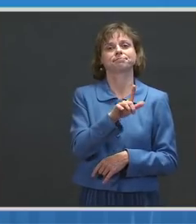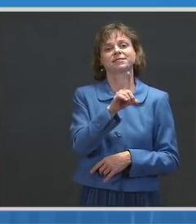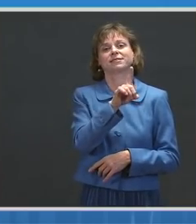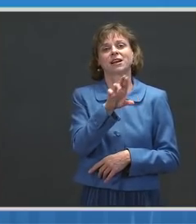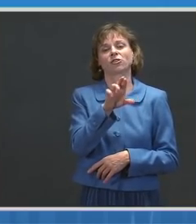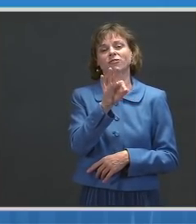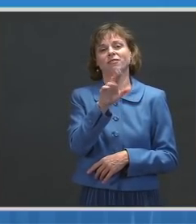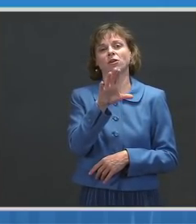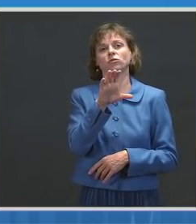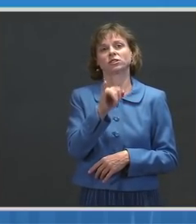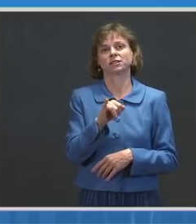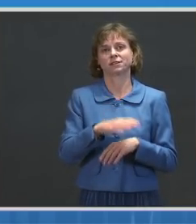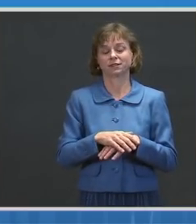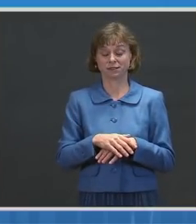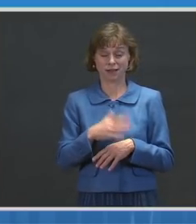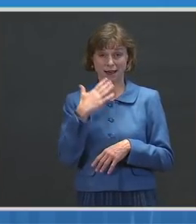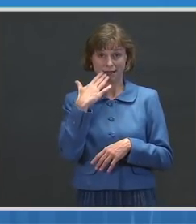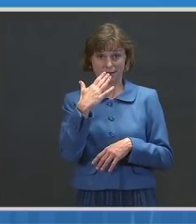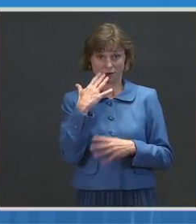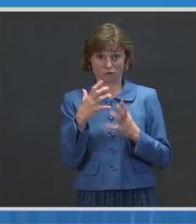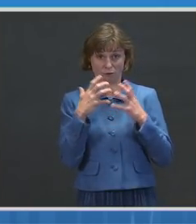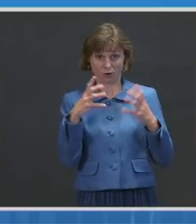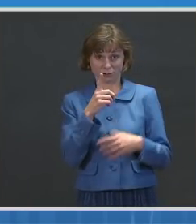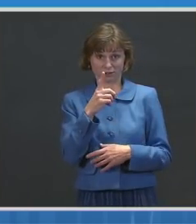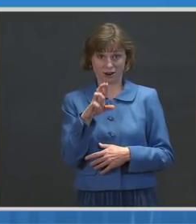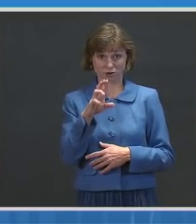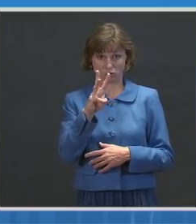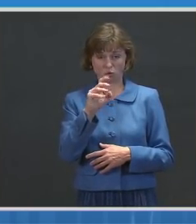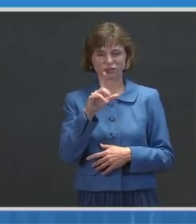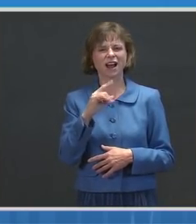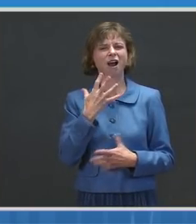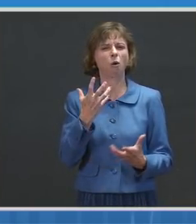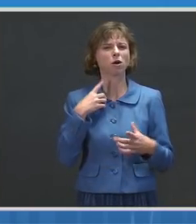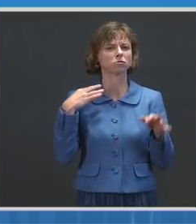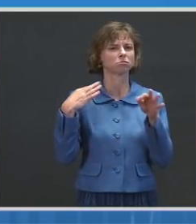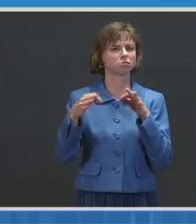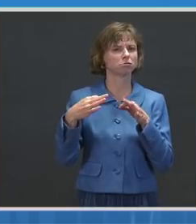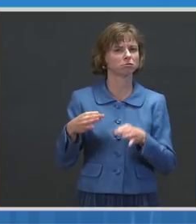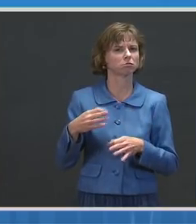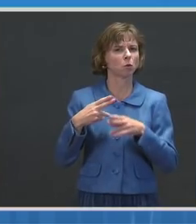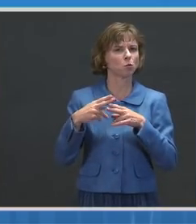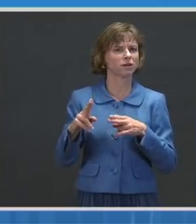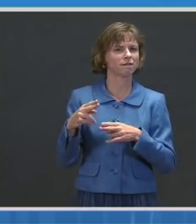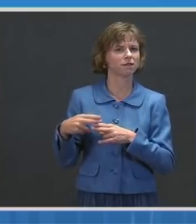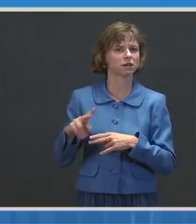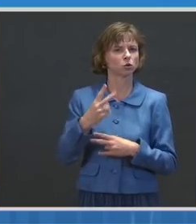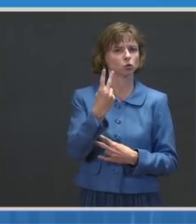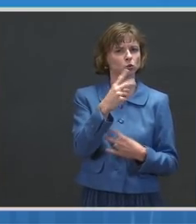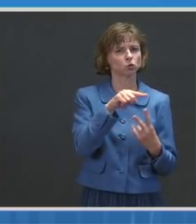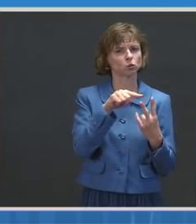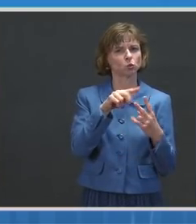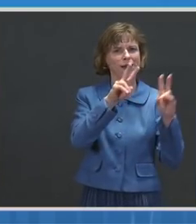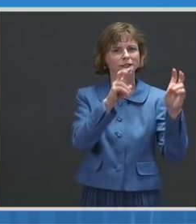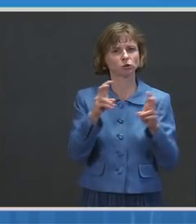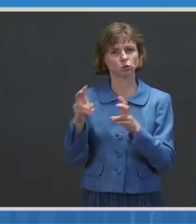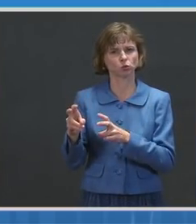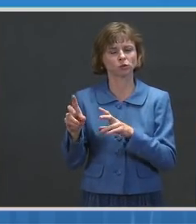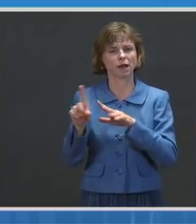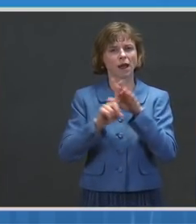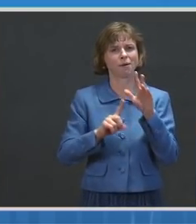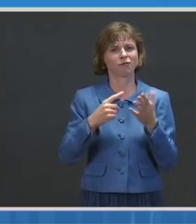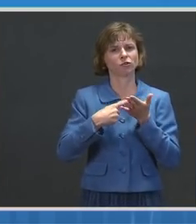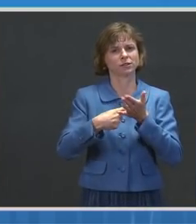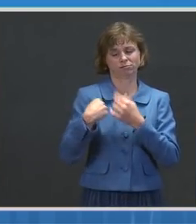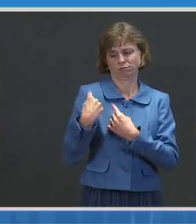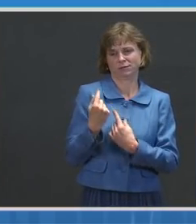Fauci. Dr. Thank you very much, Dr. Walensky. I'd like to address briefly two issues that have come up for discussion over